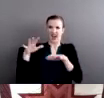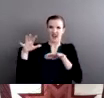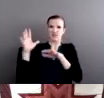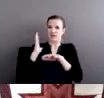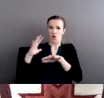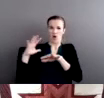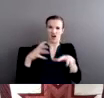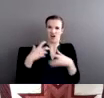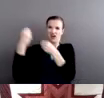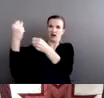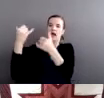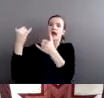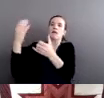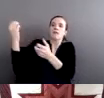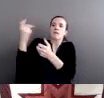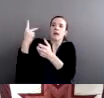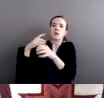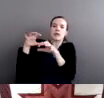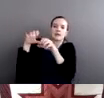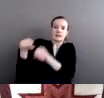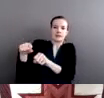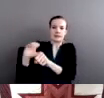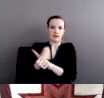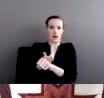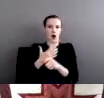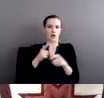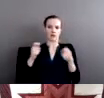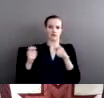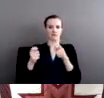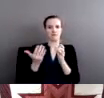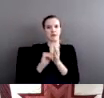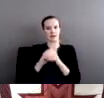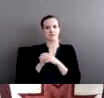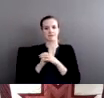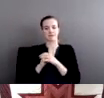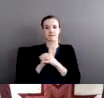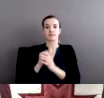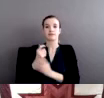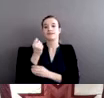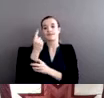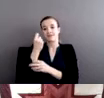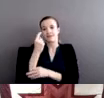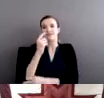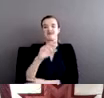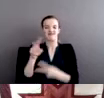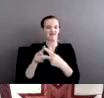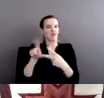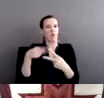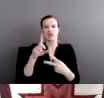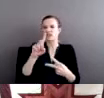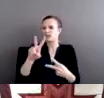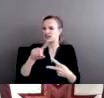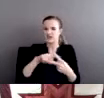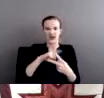-Indians for domestic violence. But we didn't address other crimes. Again, it's like a fight for